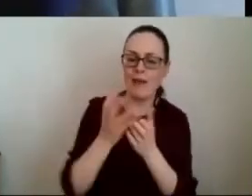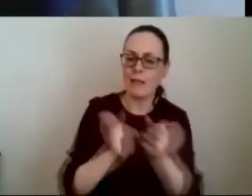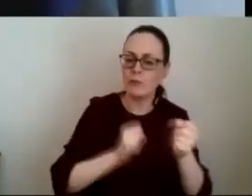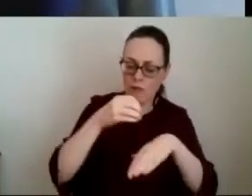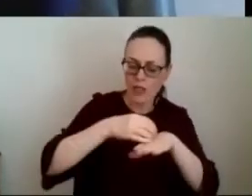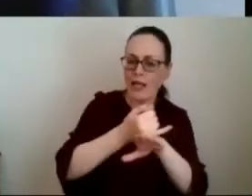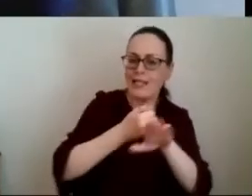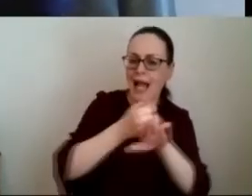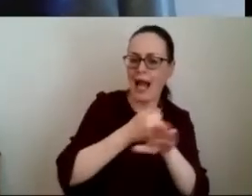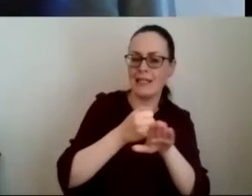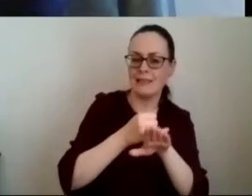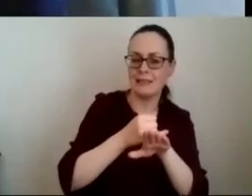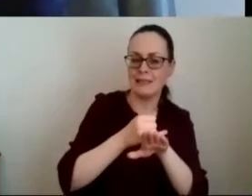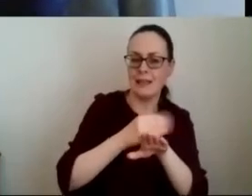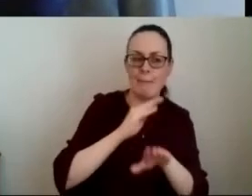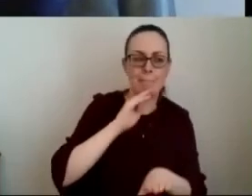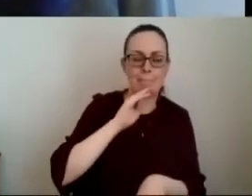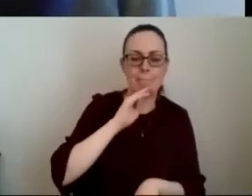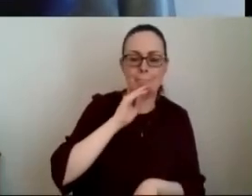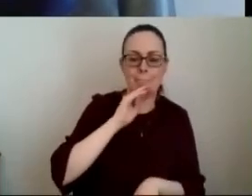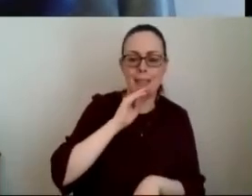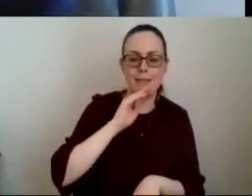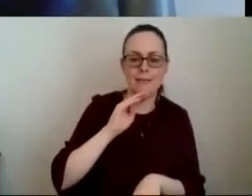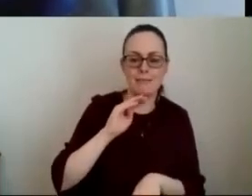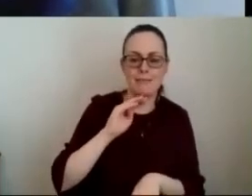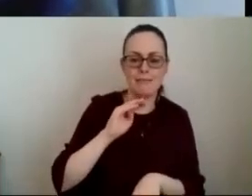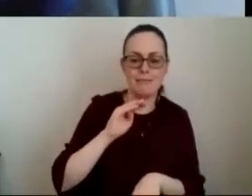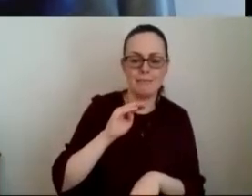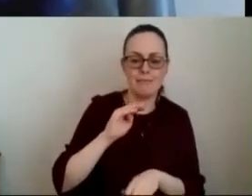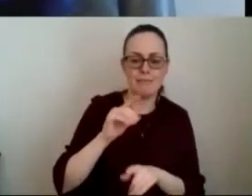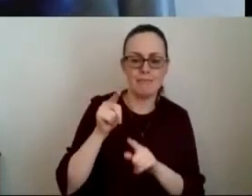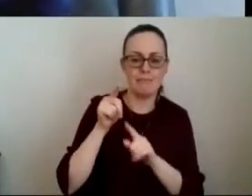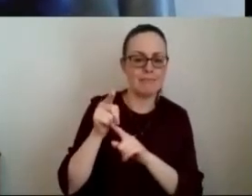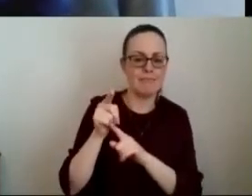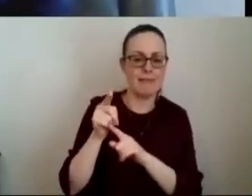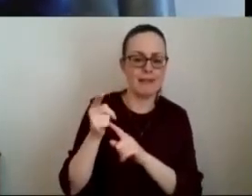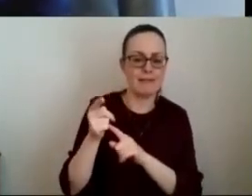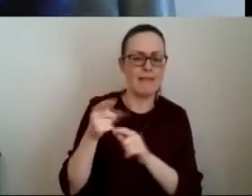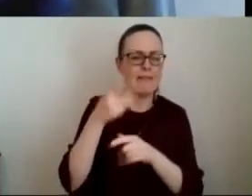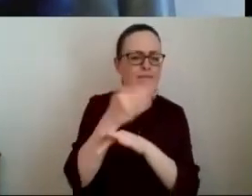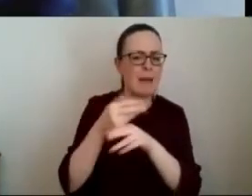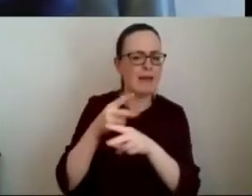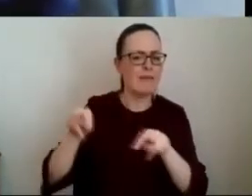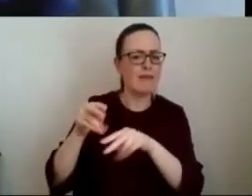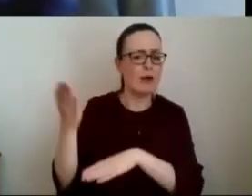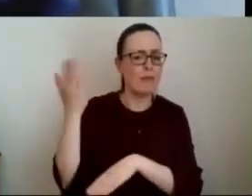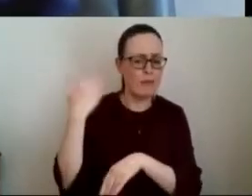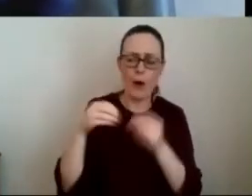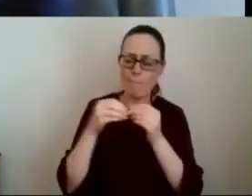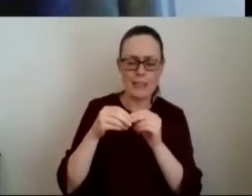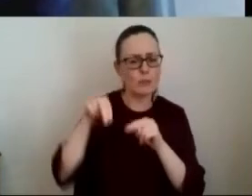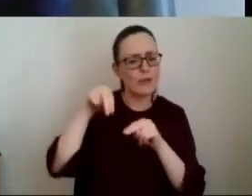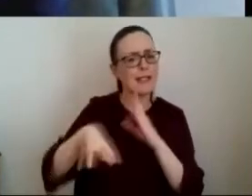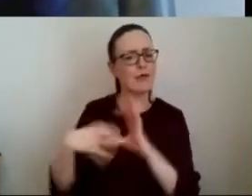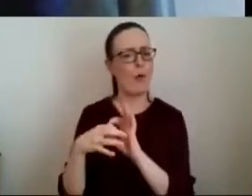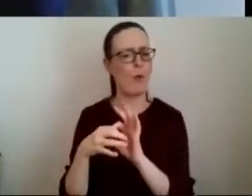island that actually would mean that like that family had demonstrated that they are near their home and closest to the home